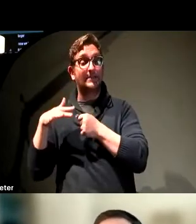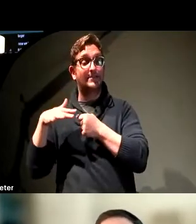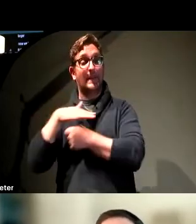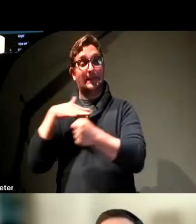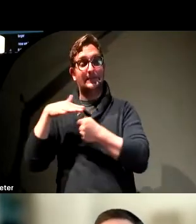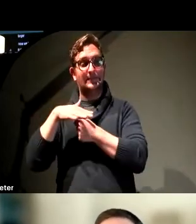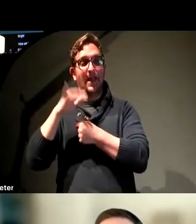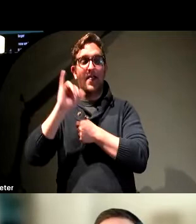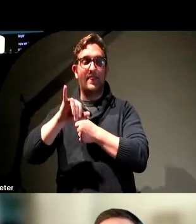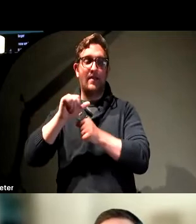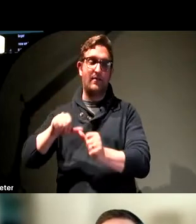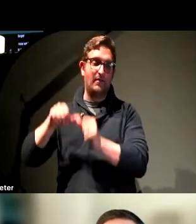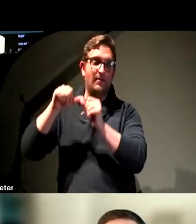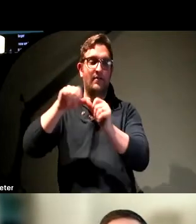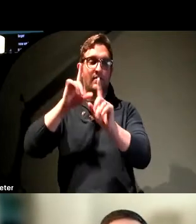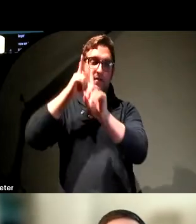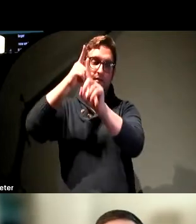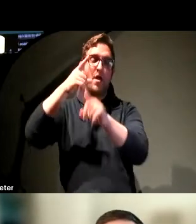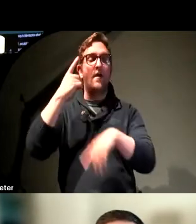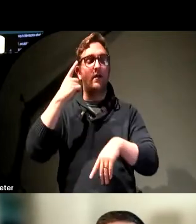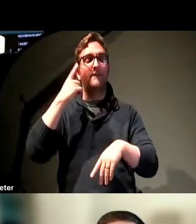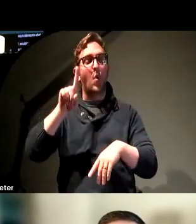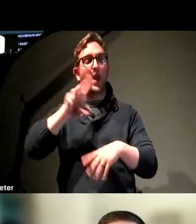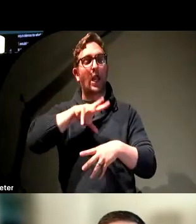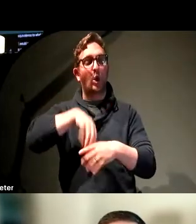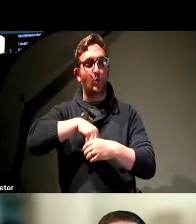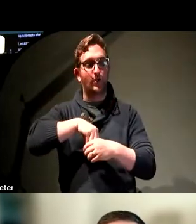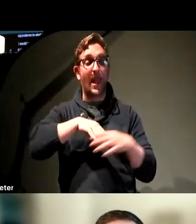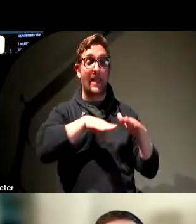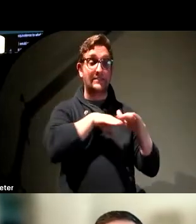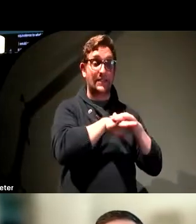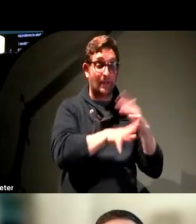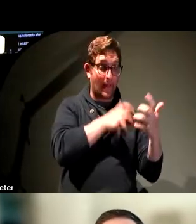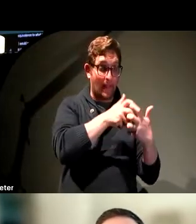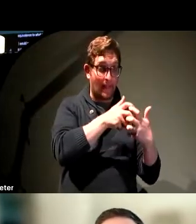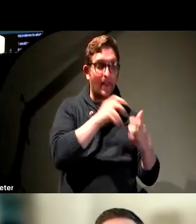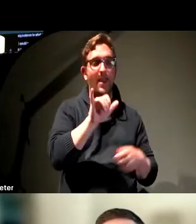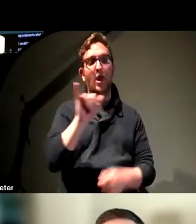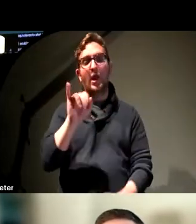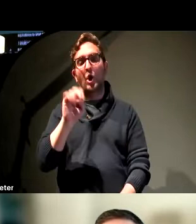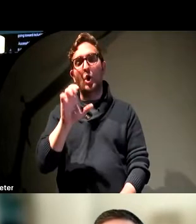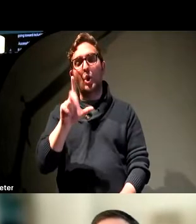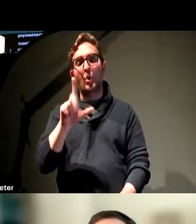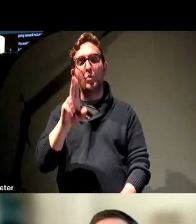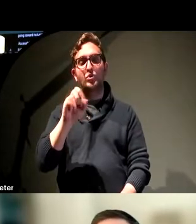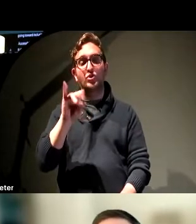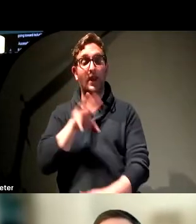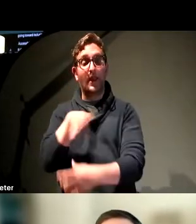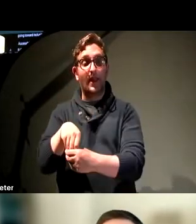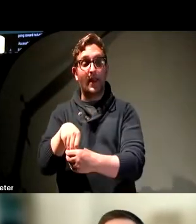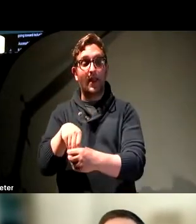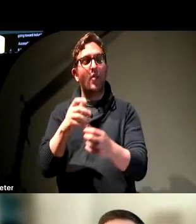going toward inclusion. Accessibility and inclusion are different, but there's dependency there. You can't very well